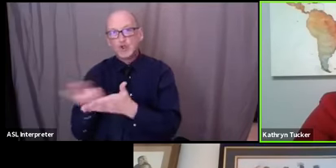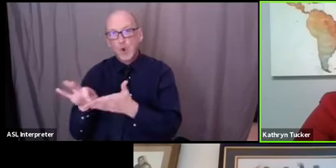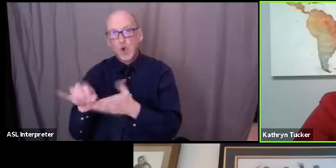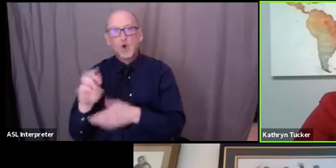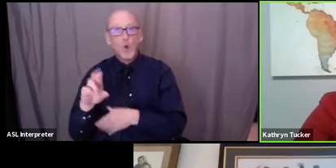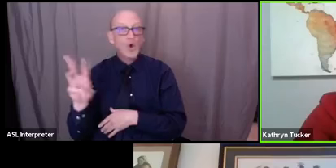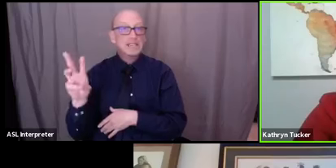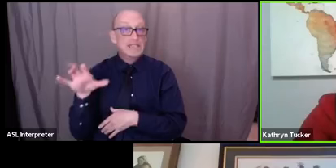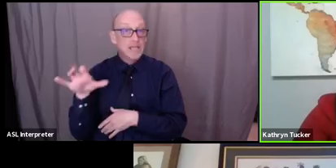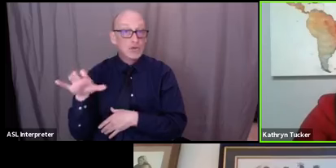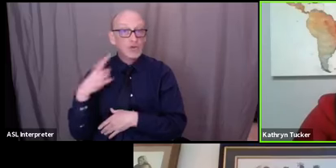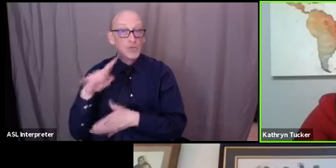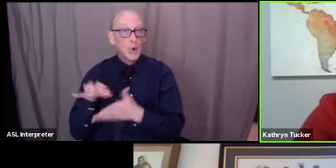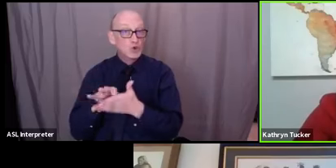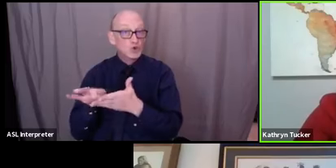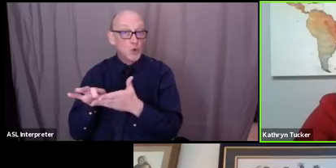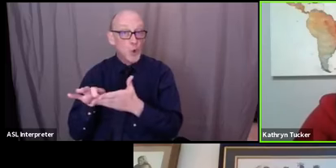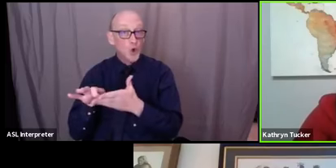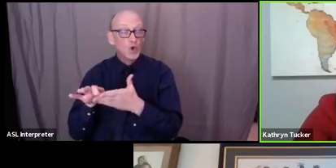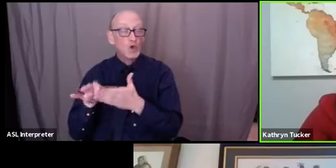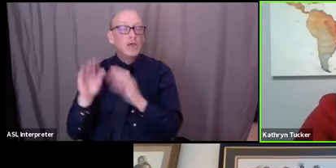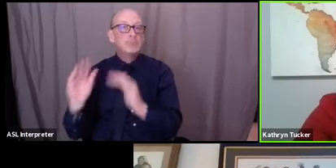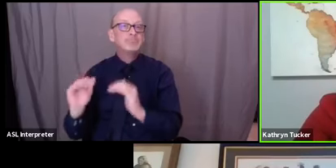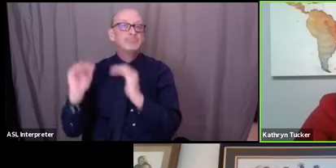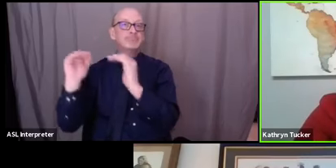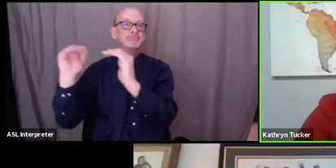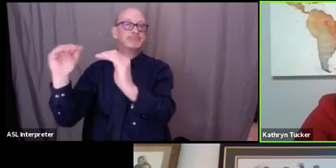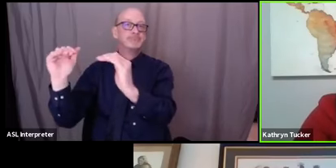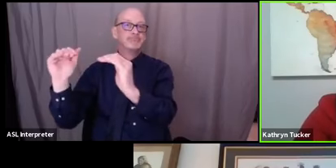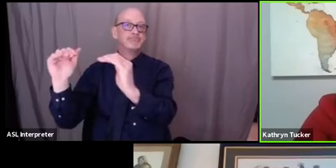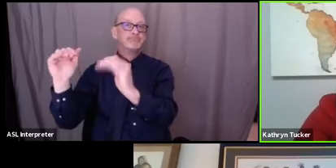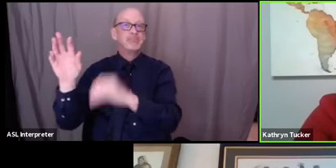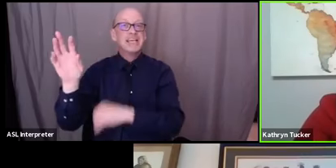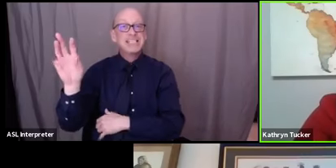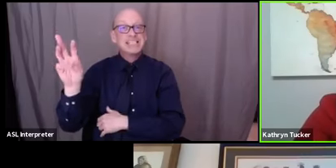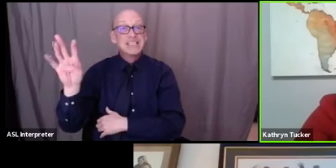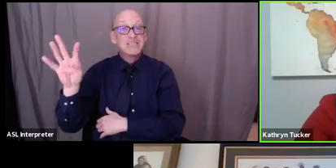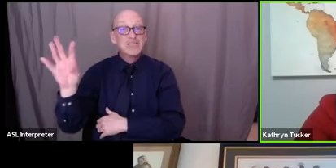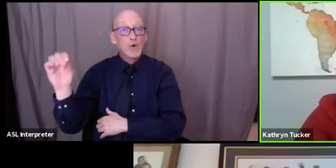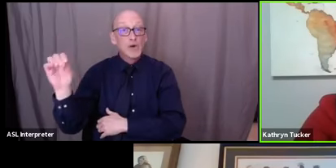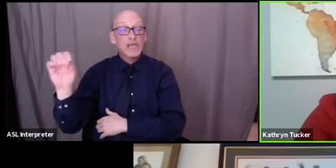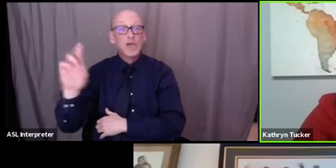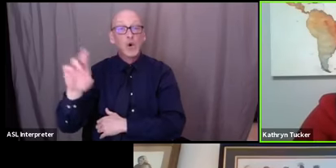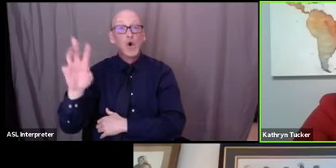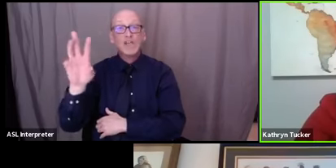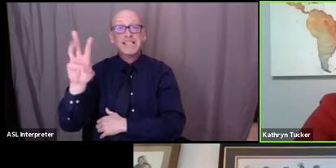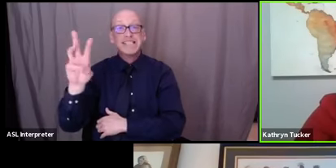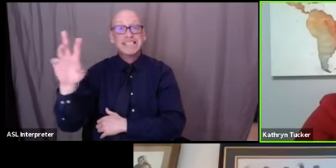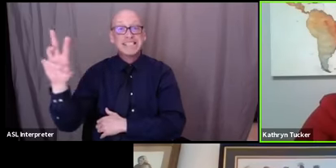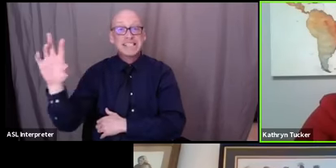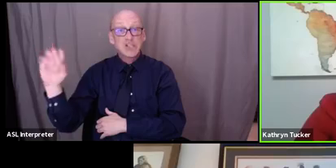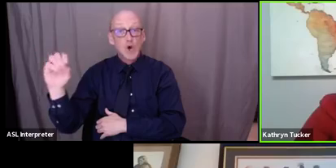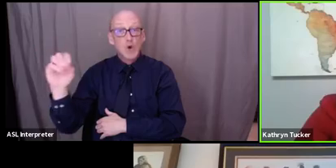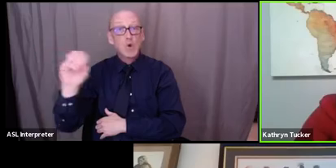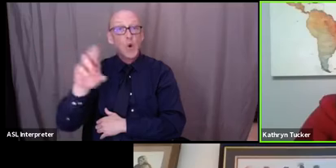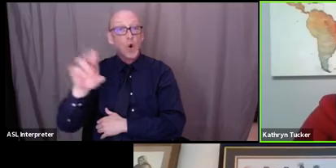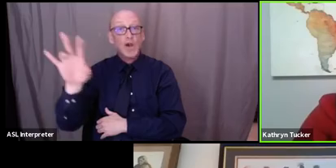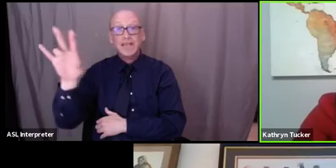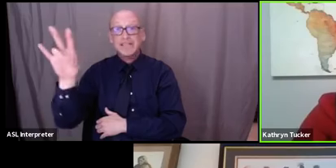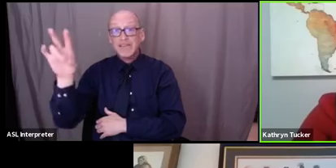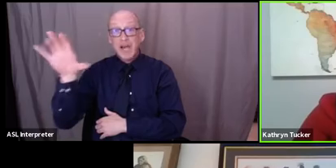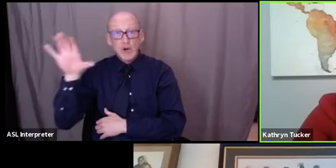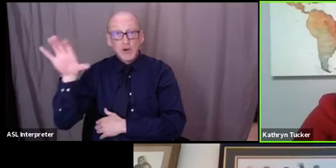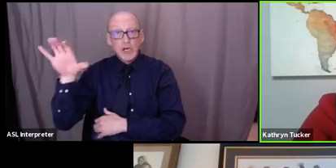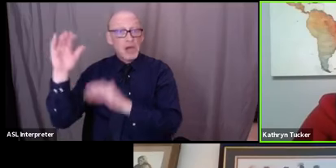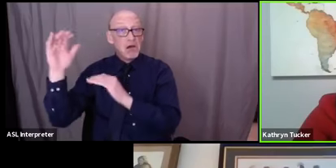you know it moves up to a 640 or a 660 or a 700 so we have